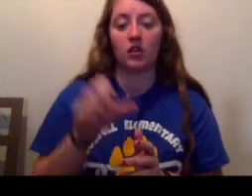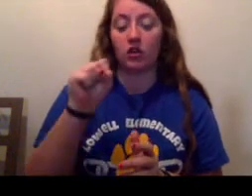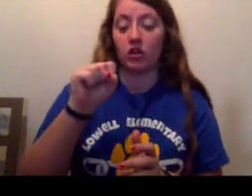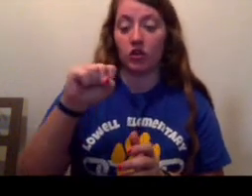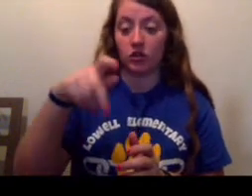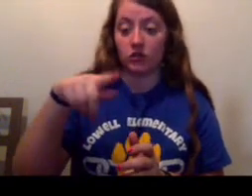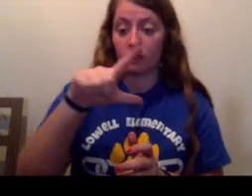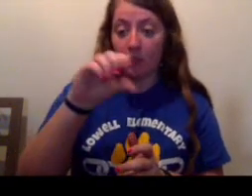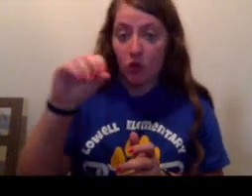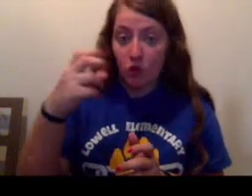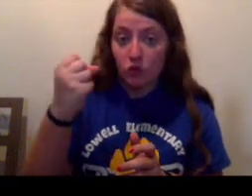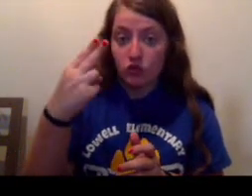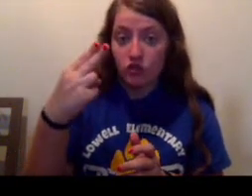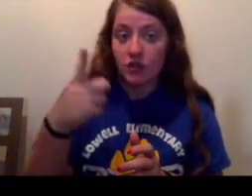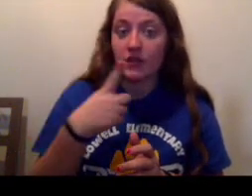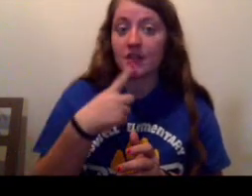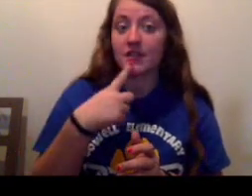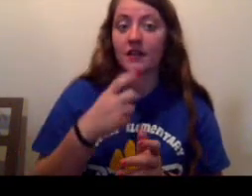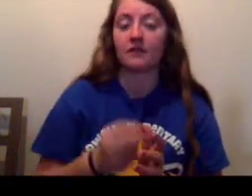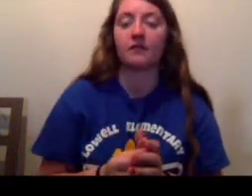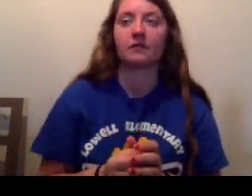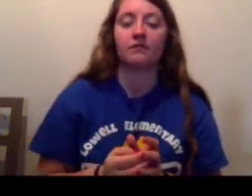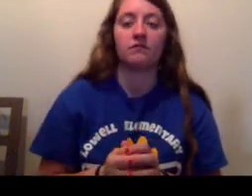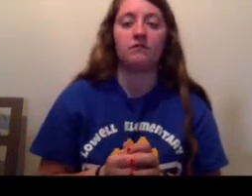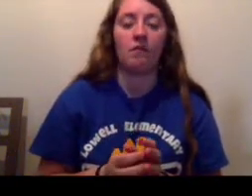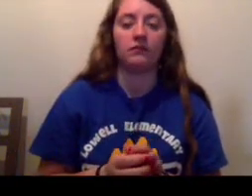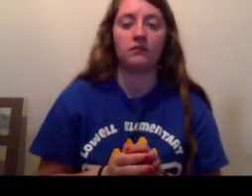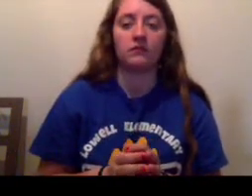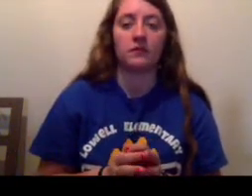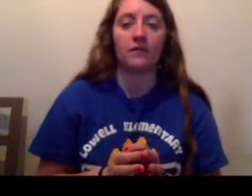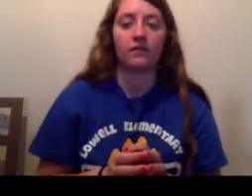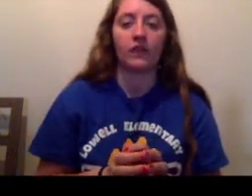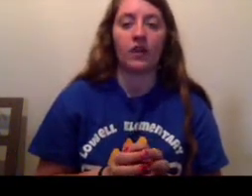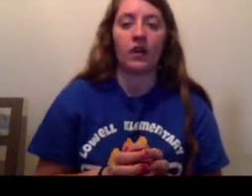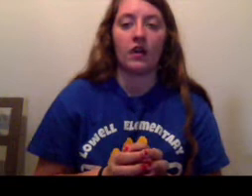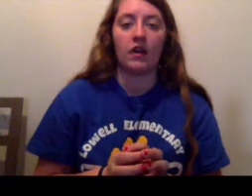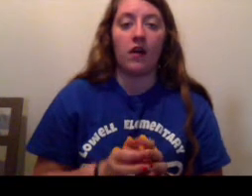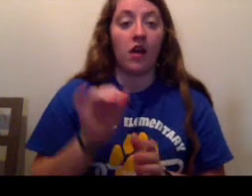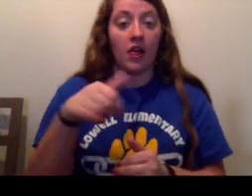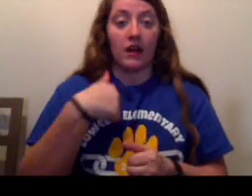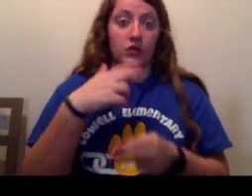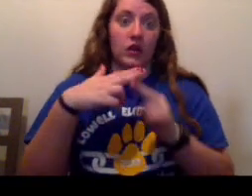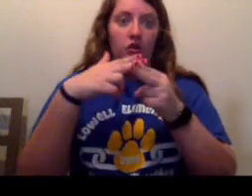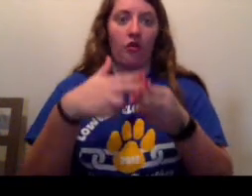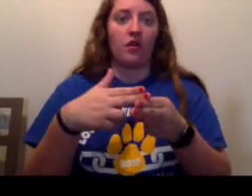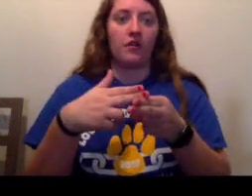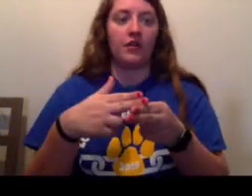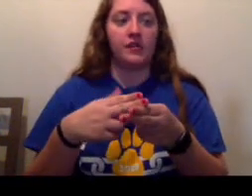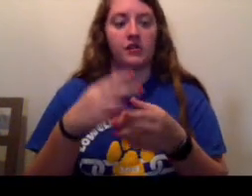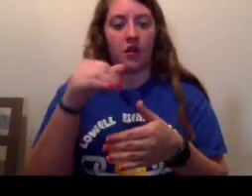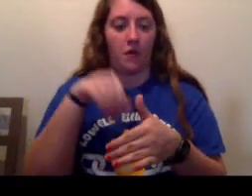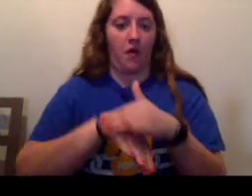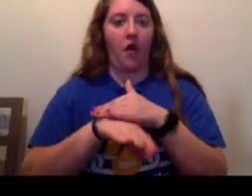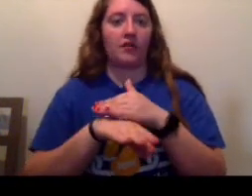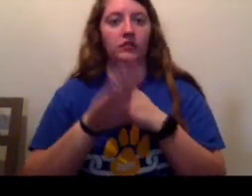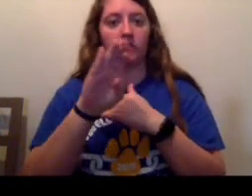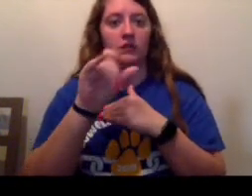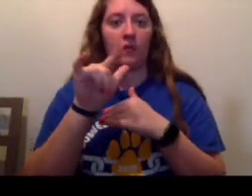Sploosh! His voice was strained as he worked on the jar. That's what I call it. They were buried under the boat.